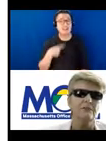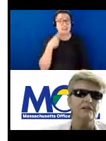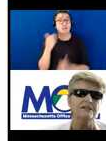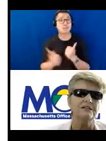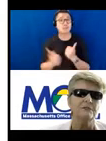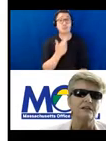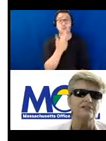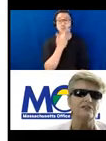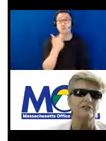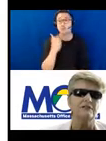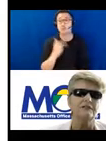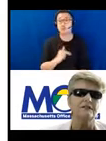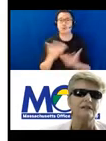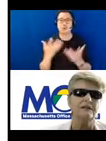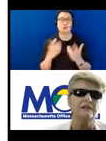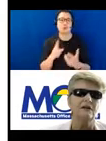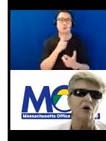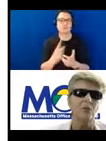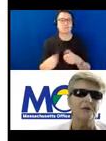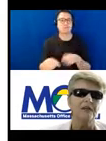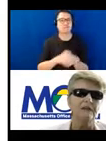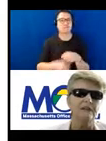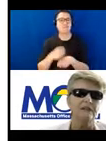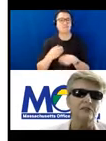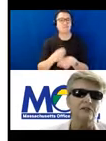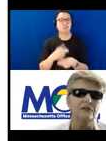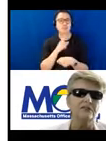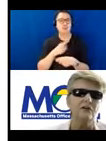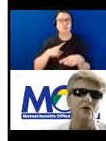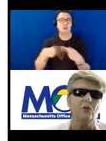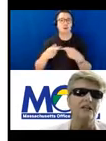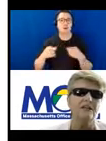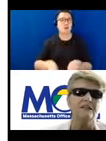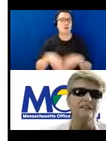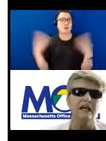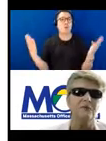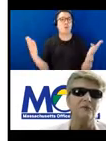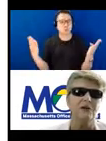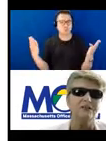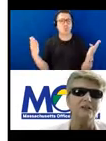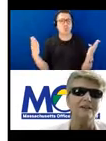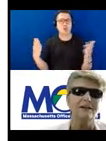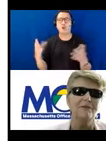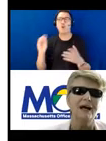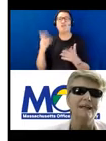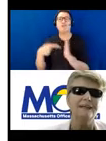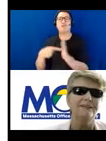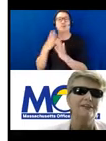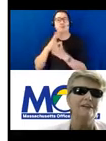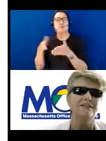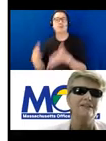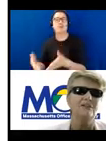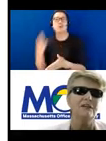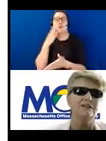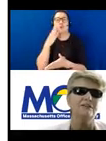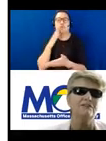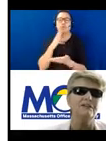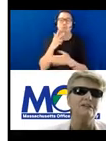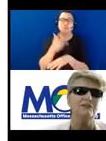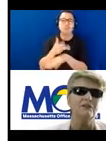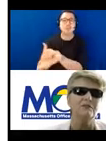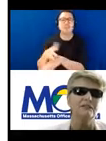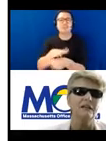do their best to make sure that they're opening their doors, or opening their sidewalks, or parking lots, or